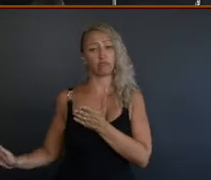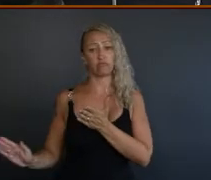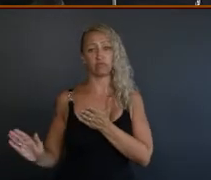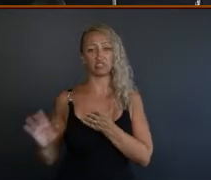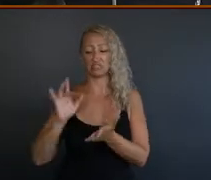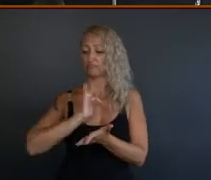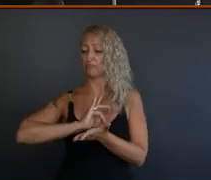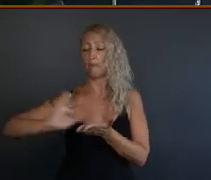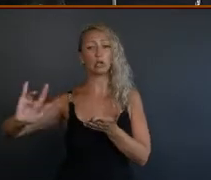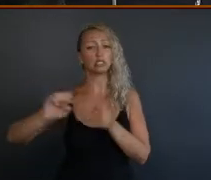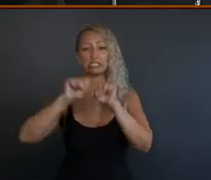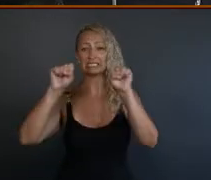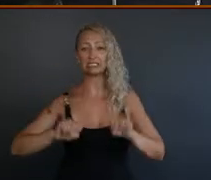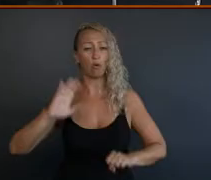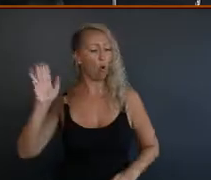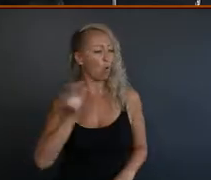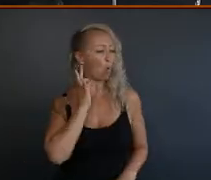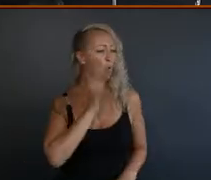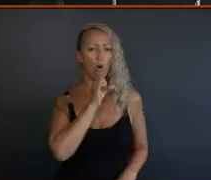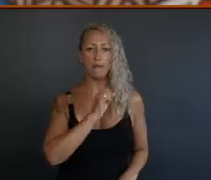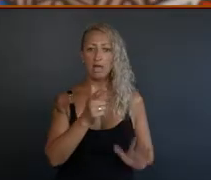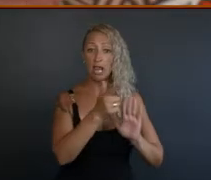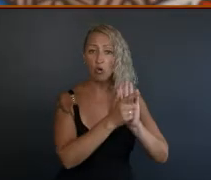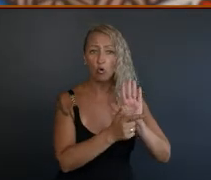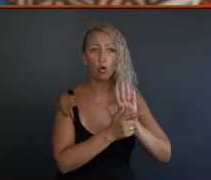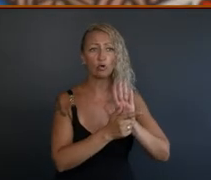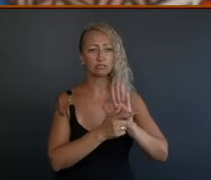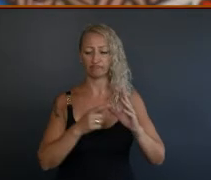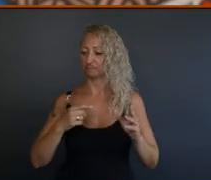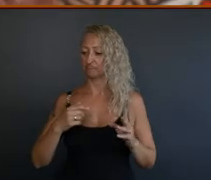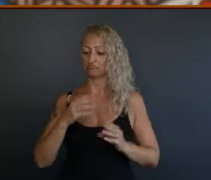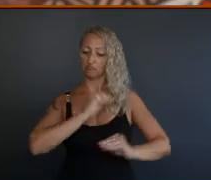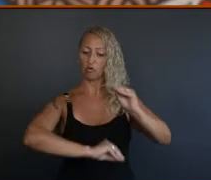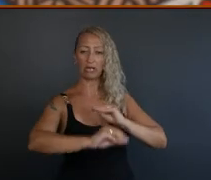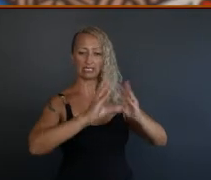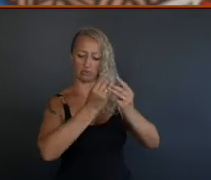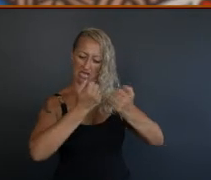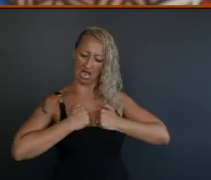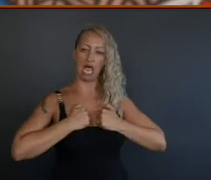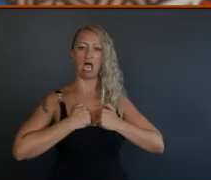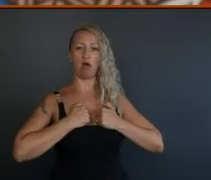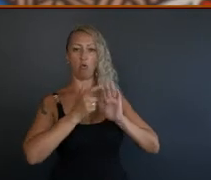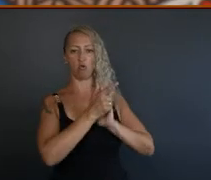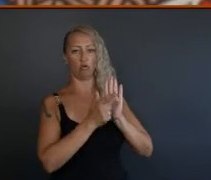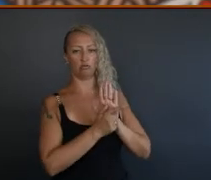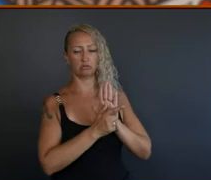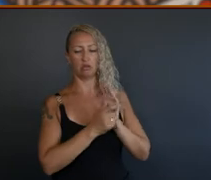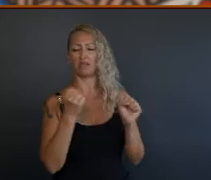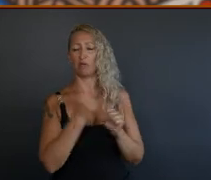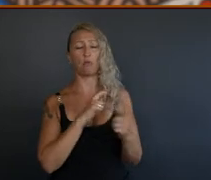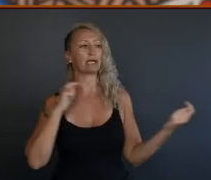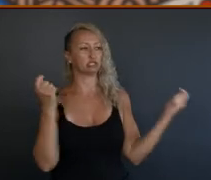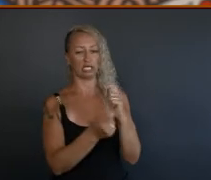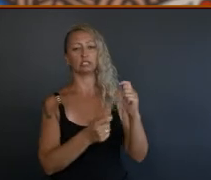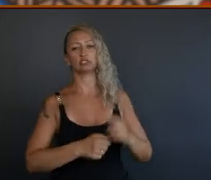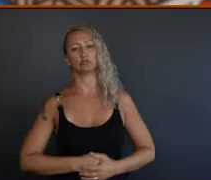the laws. Exactly. man's laws. Let's make a change and put our laws in there with it. It should make a great change. It's also